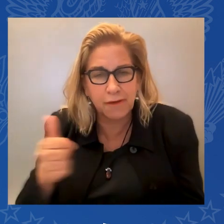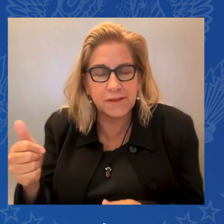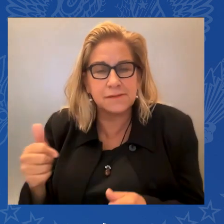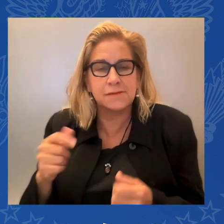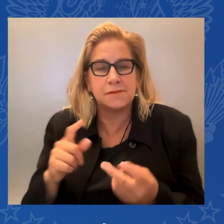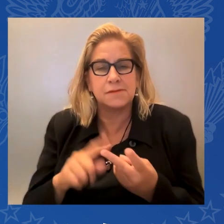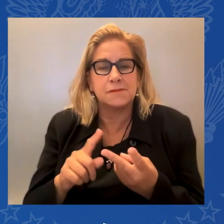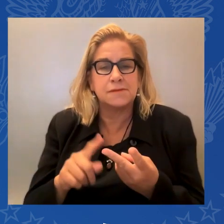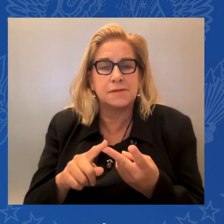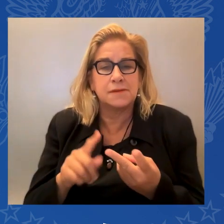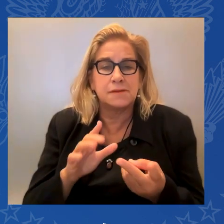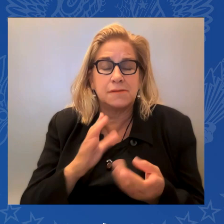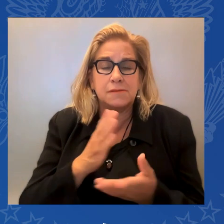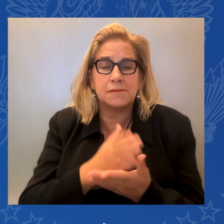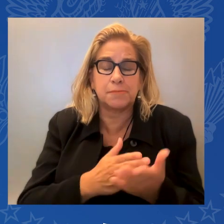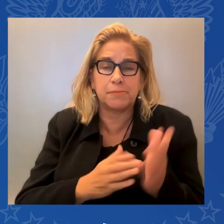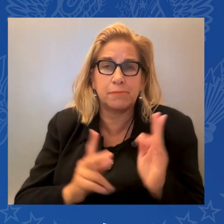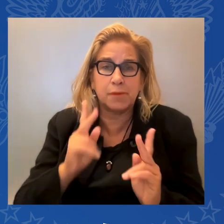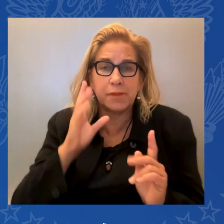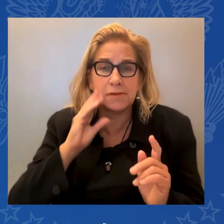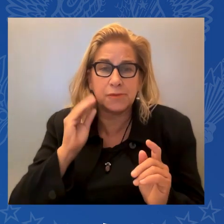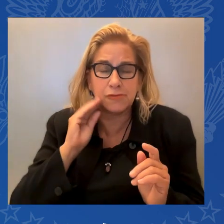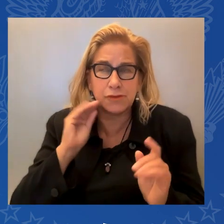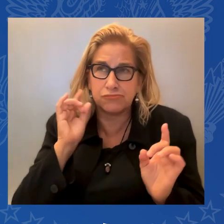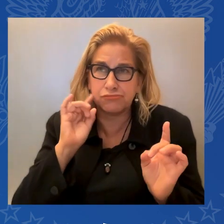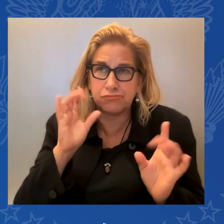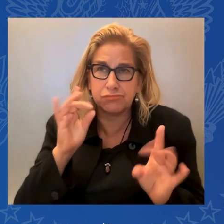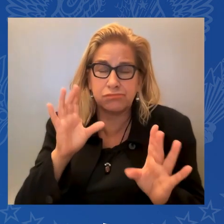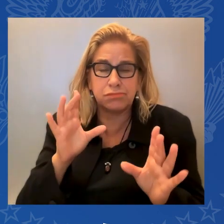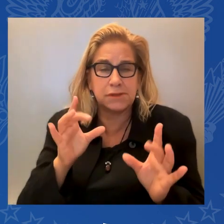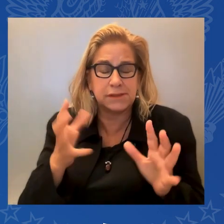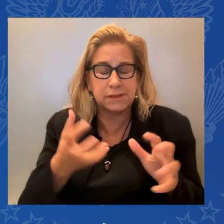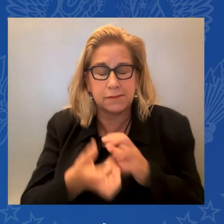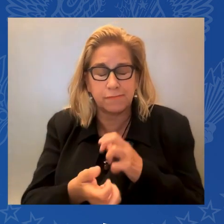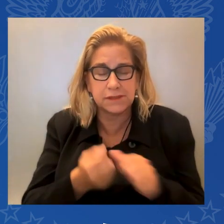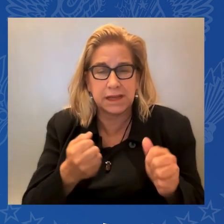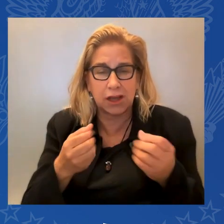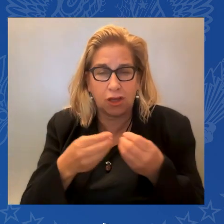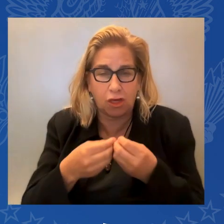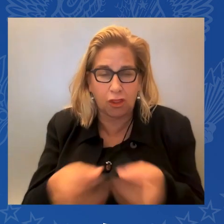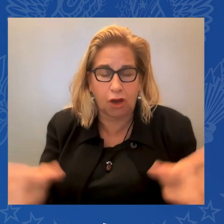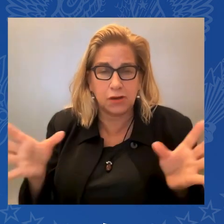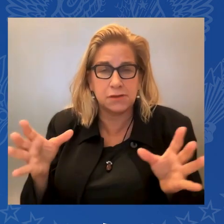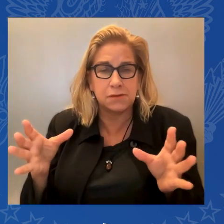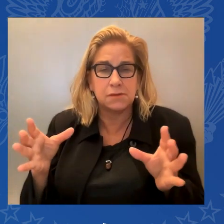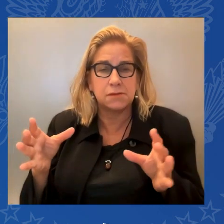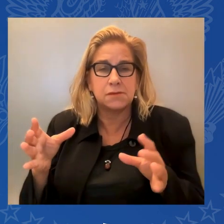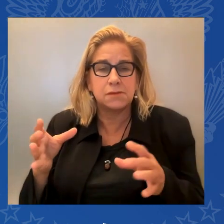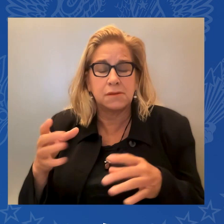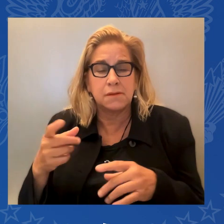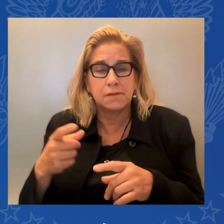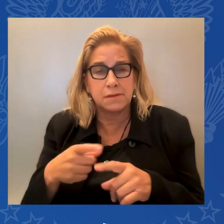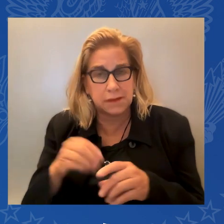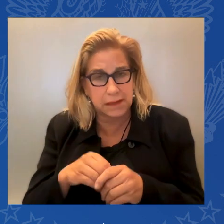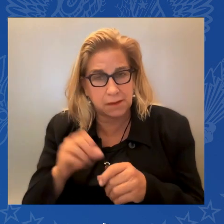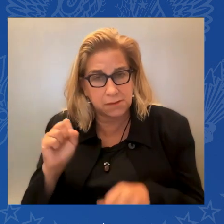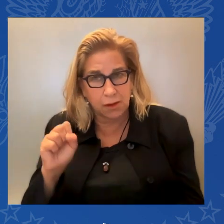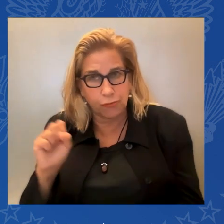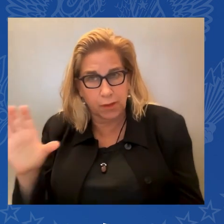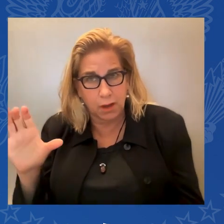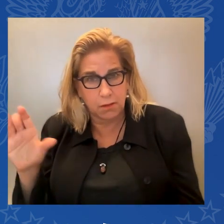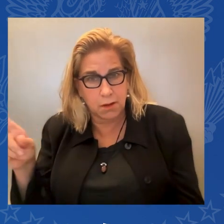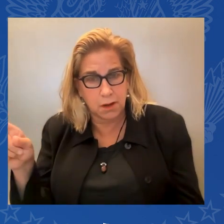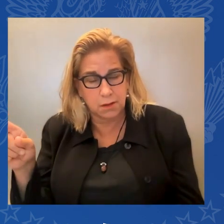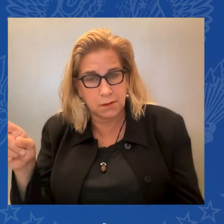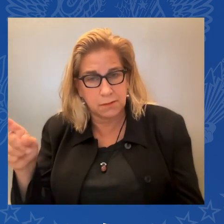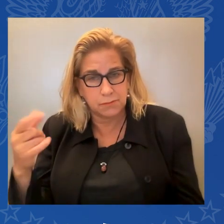Carolina, and the Southeast. In your great mercy, be with them in these difficult times. Give